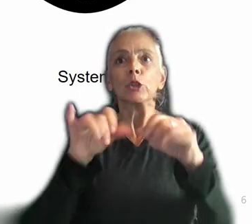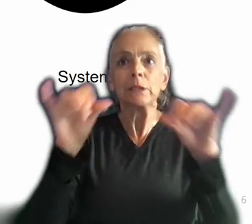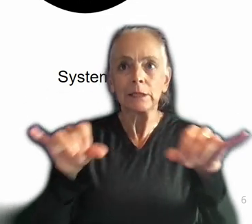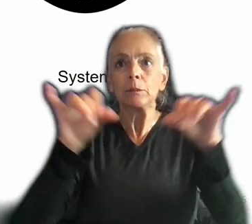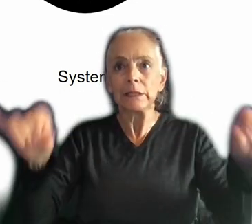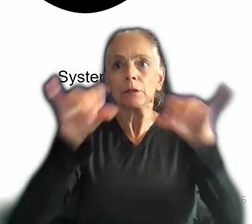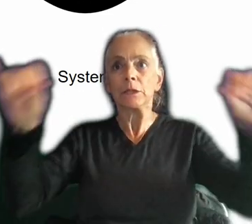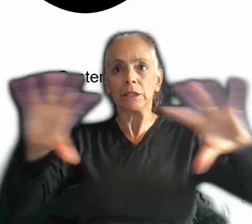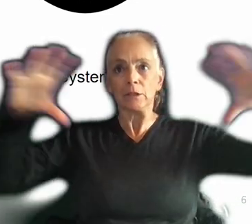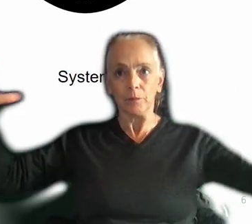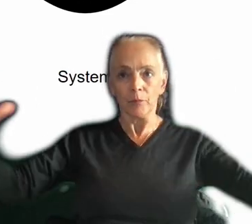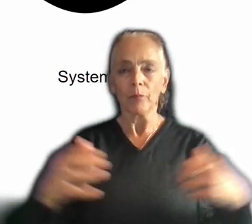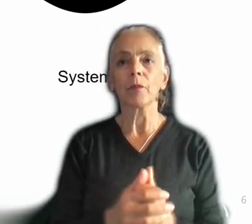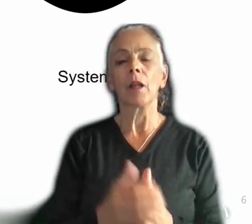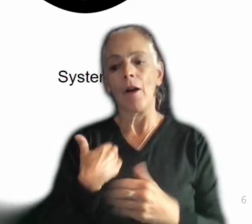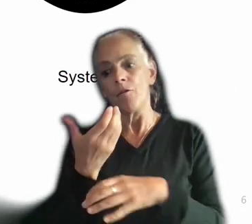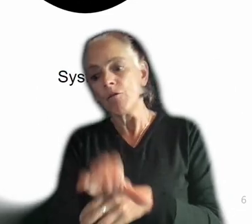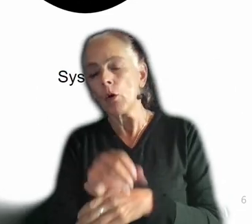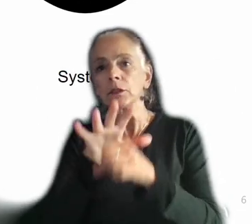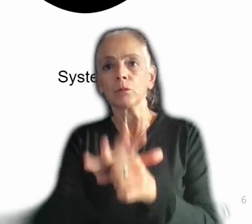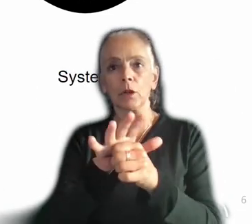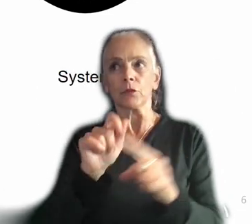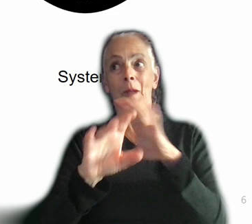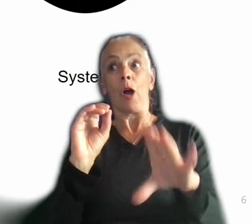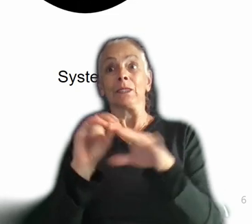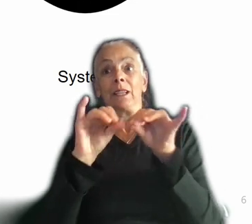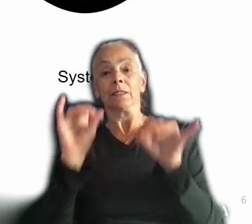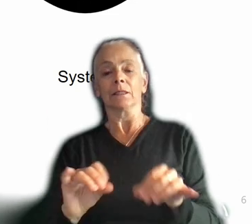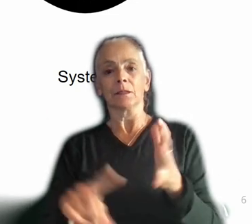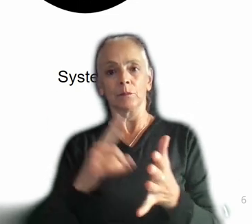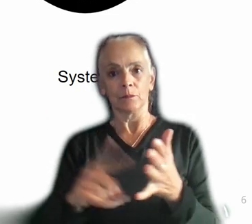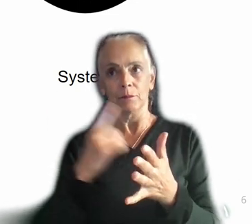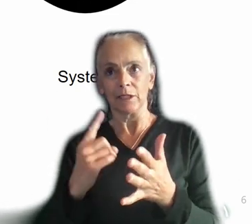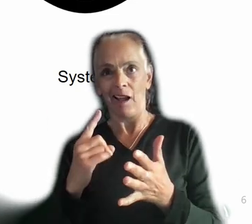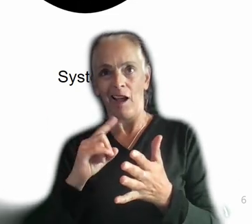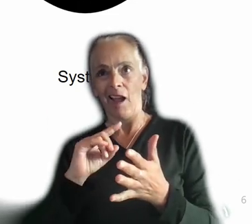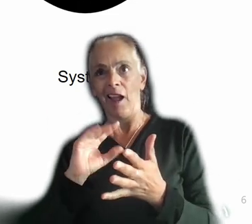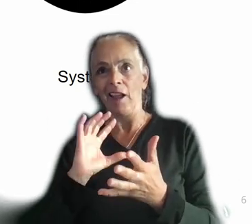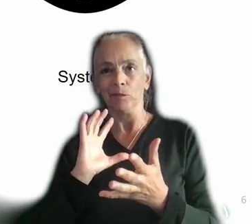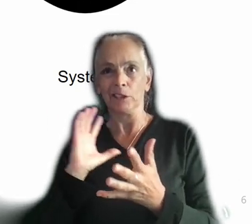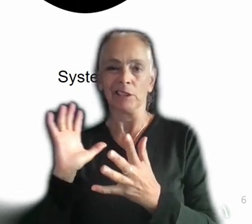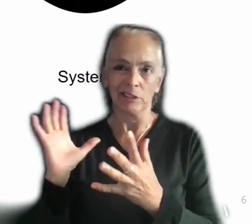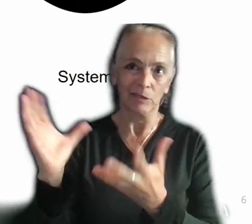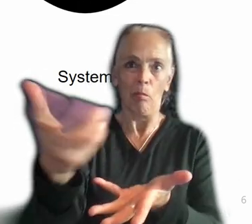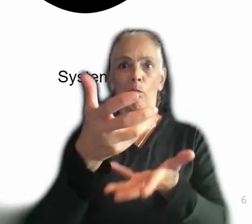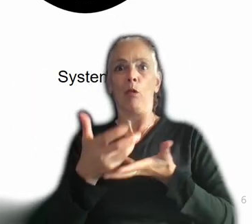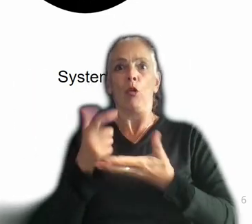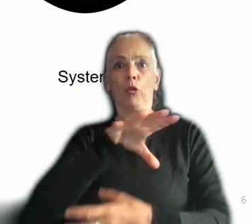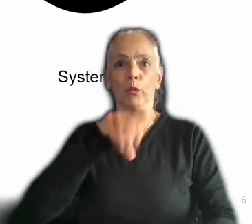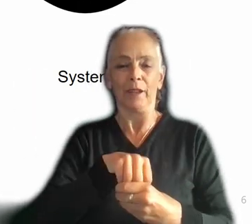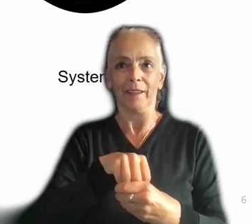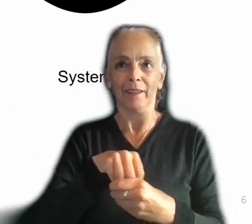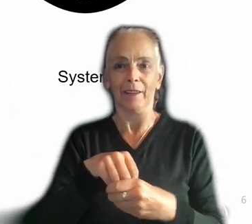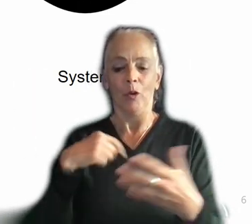be sort of forces and pressures from outside systems that come along and sweep you up. We are all sort of flots of a jetsam at some point